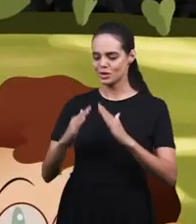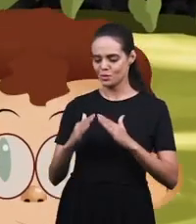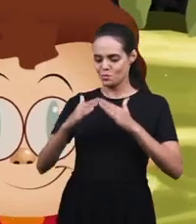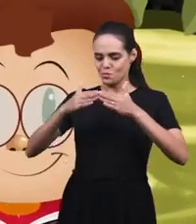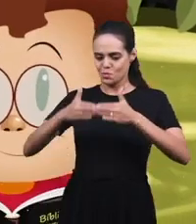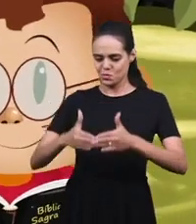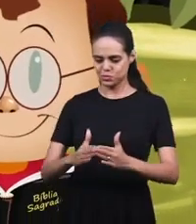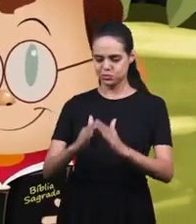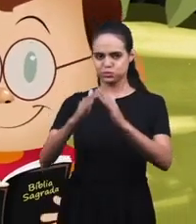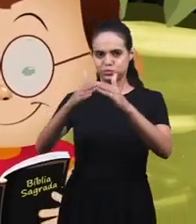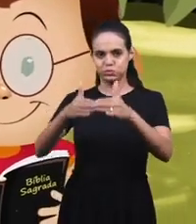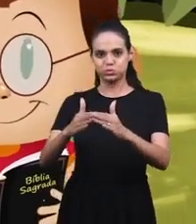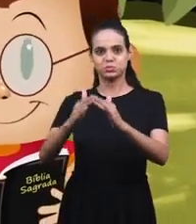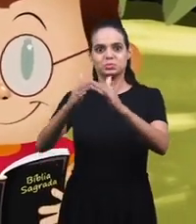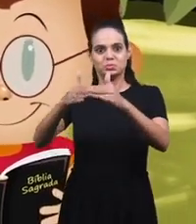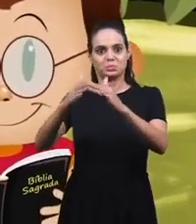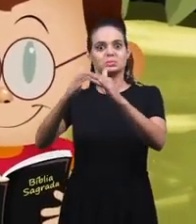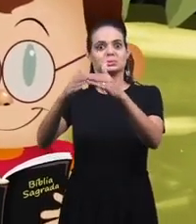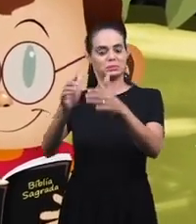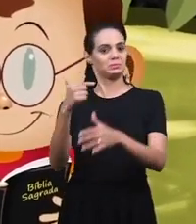This still be born.